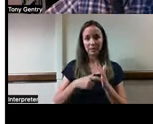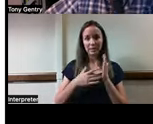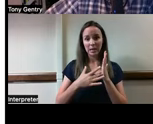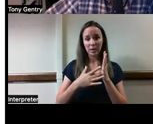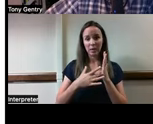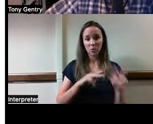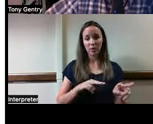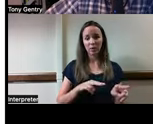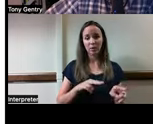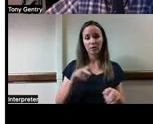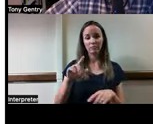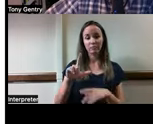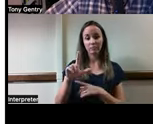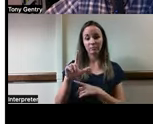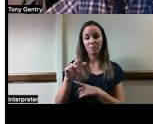Laura is saying, good point, Nick.